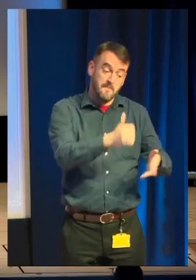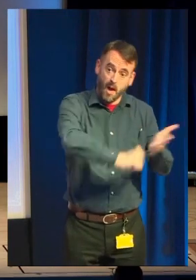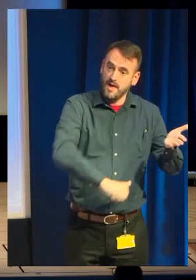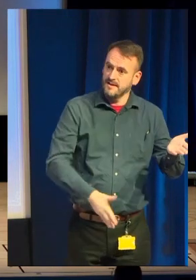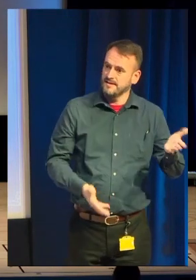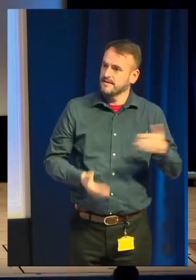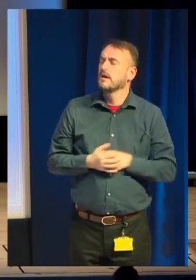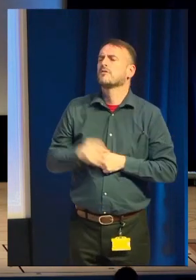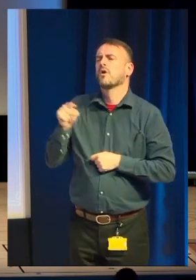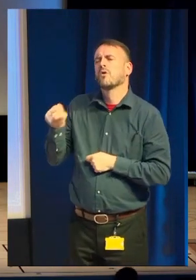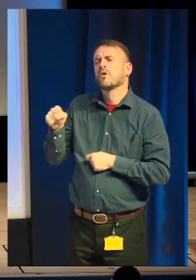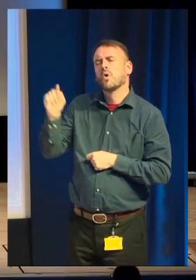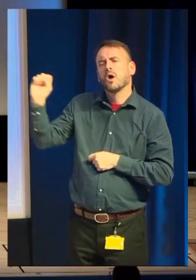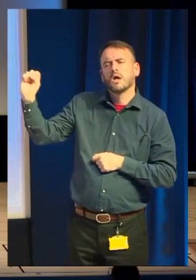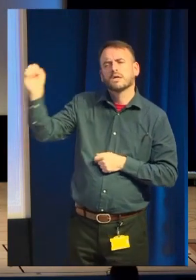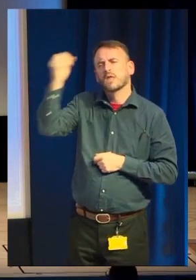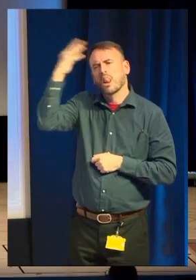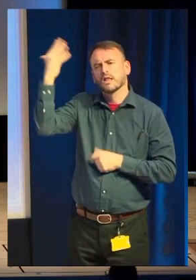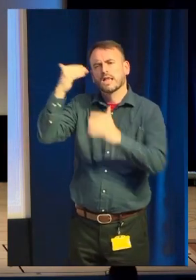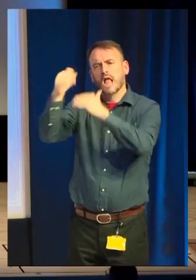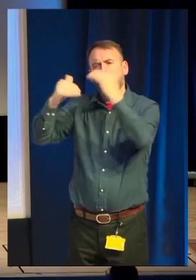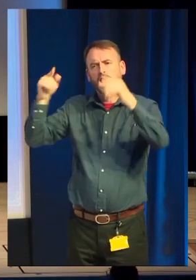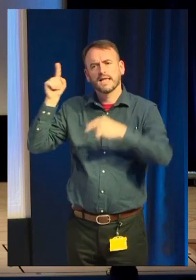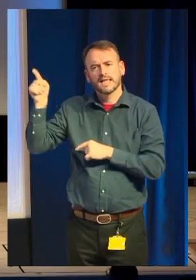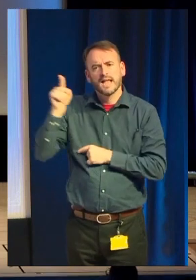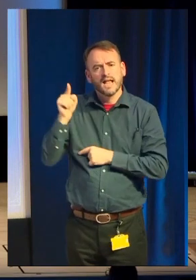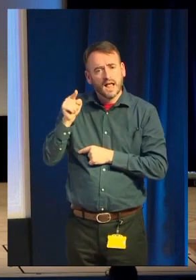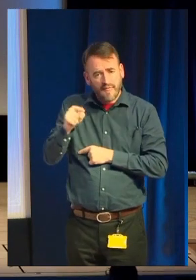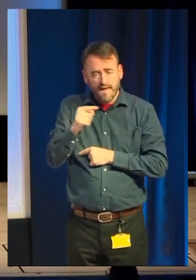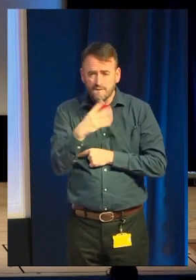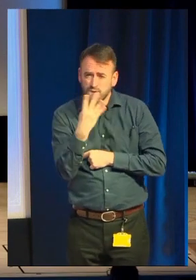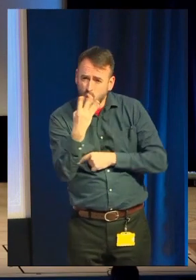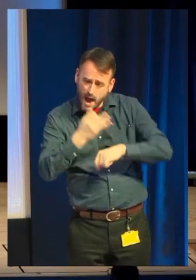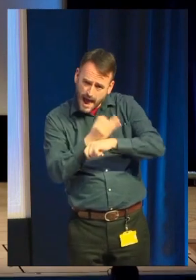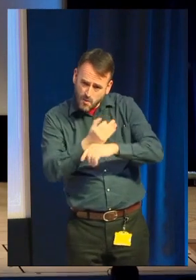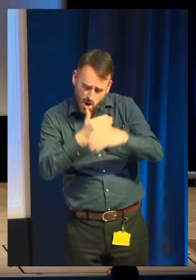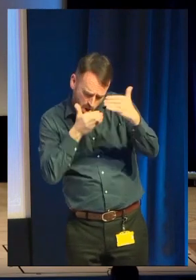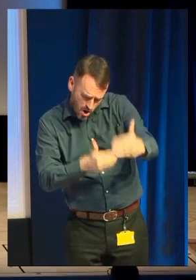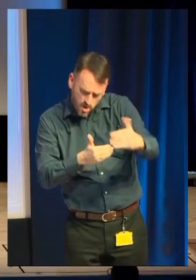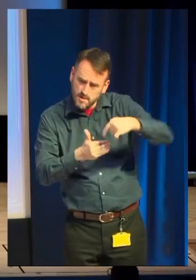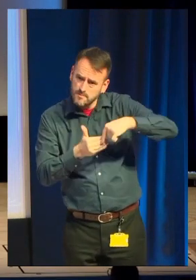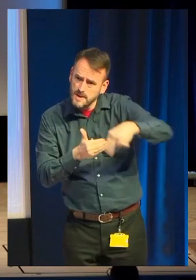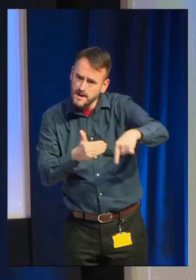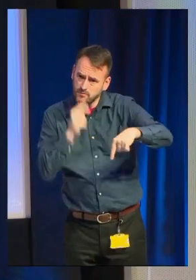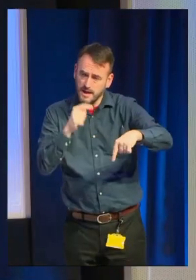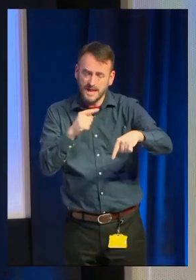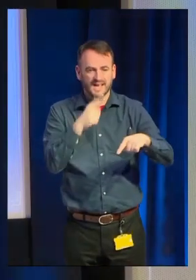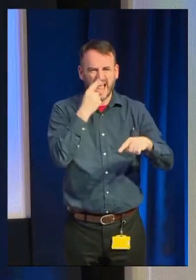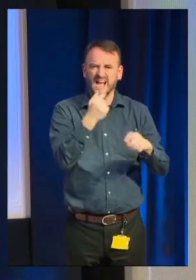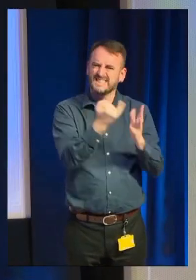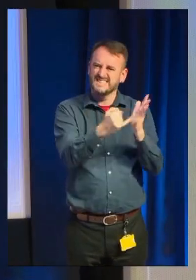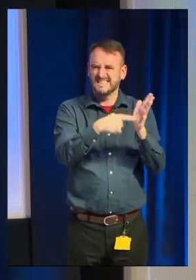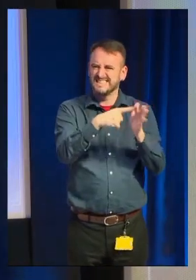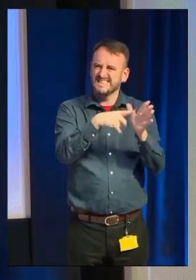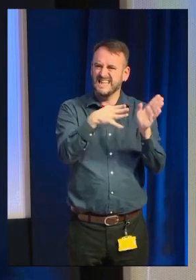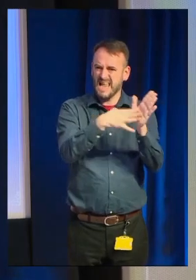Skies, buy it in that four hour period where we have a chance of charting on Steam. I've got a whole separate talk about the difference between Steam in